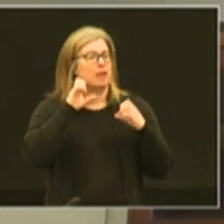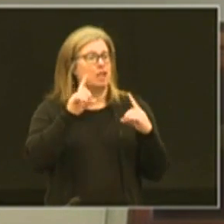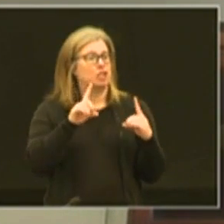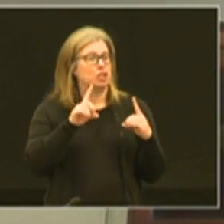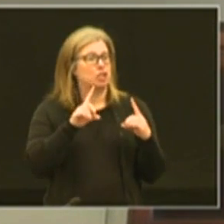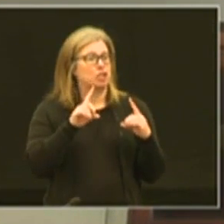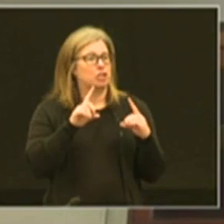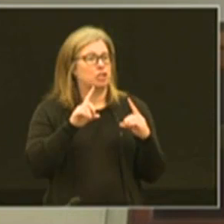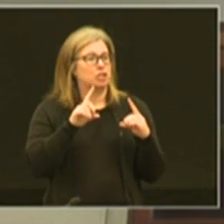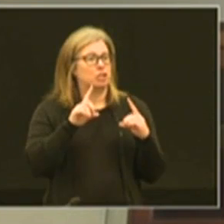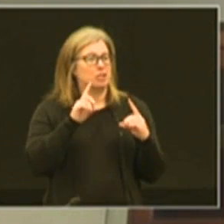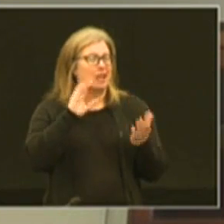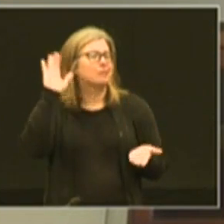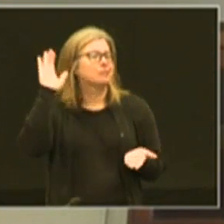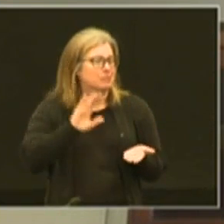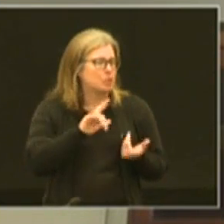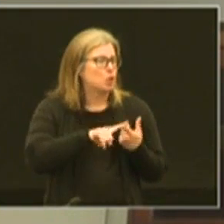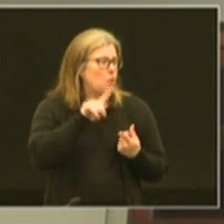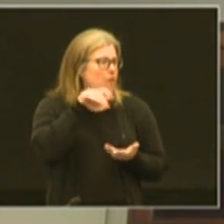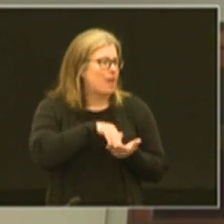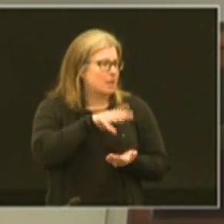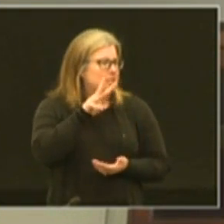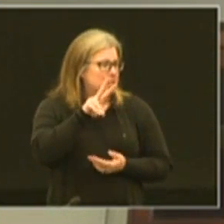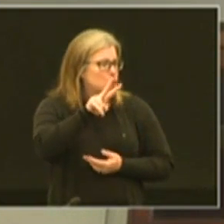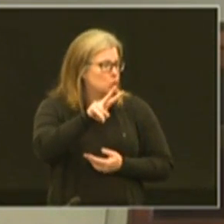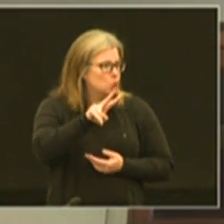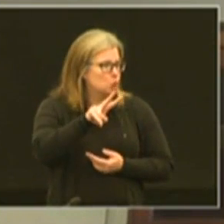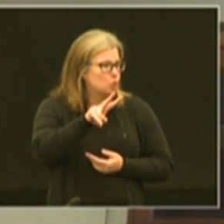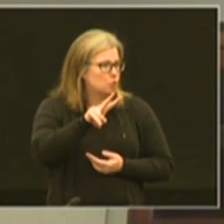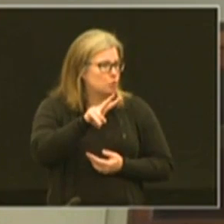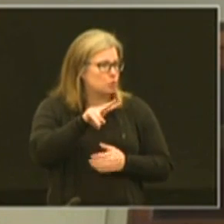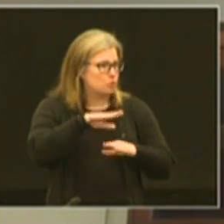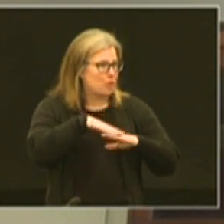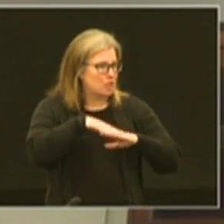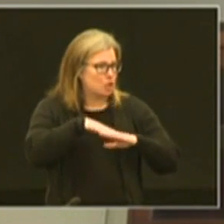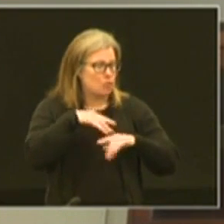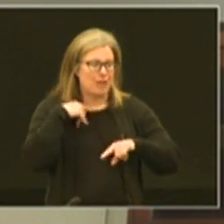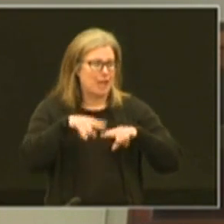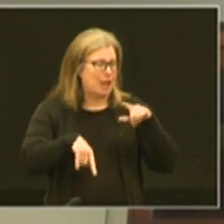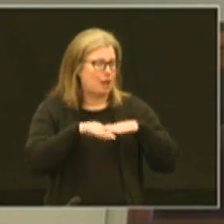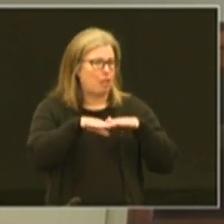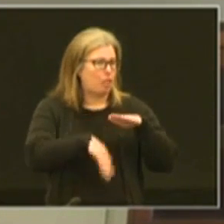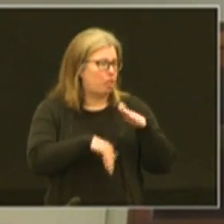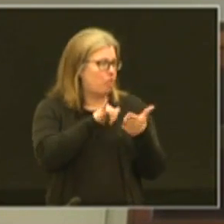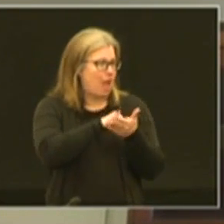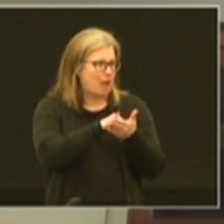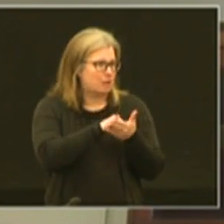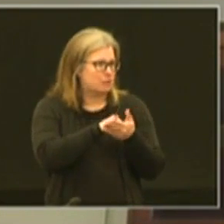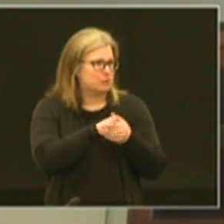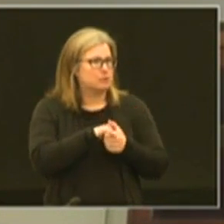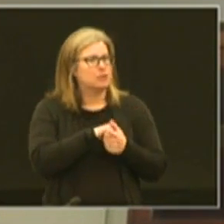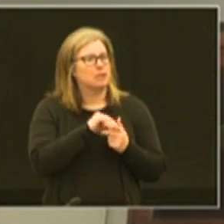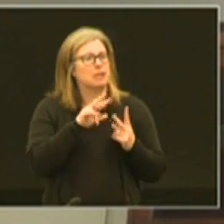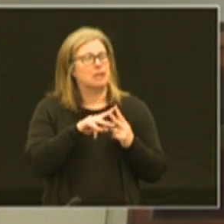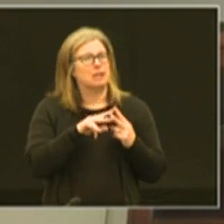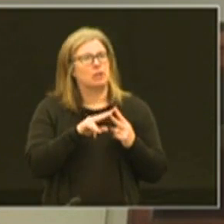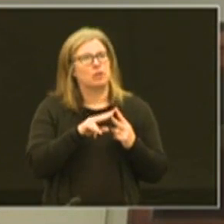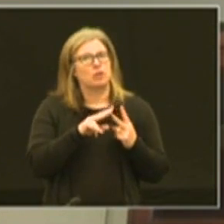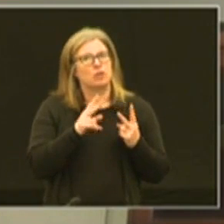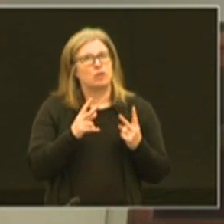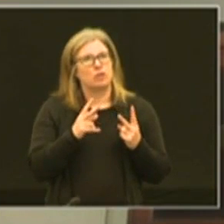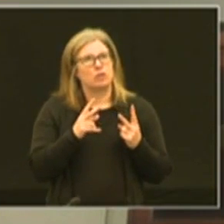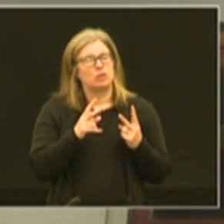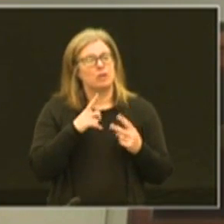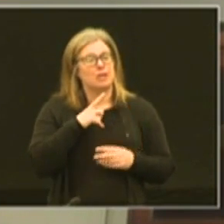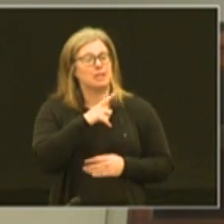can go down to that 1062 threshold but we cannot go below that that would either take um